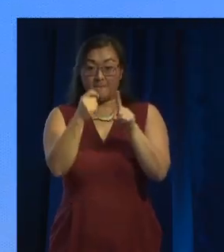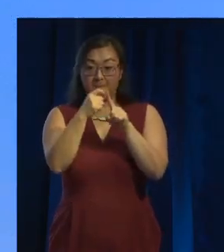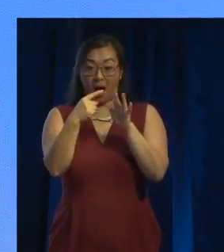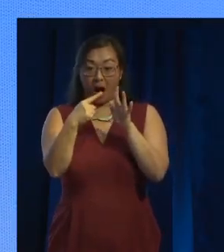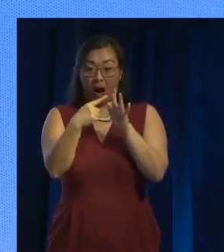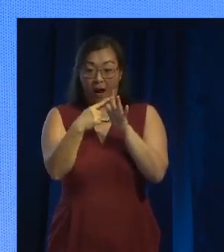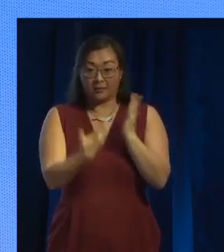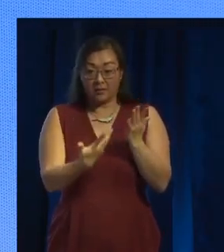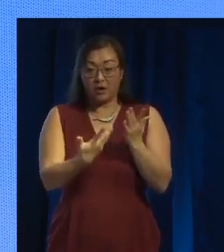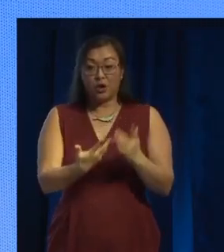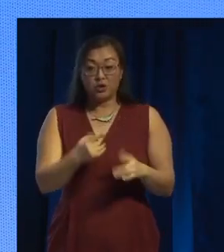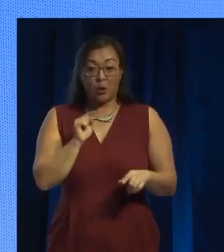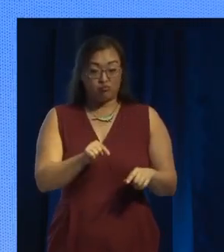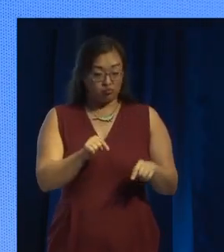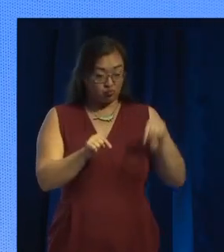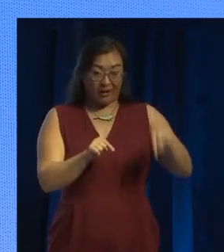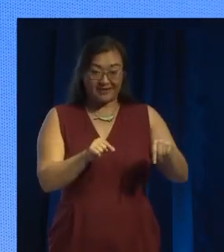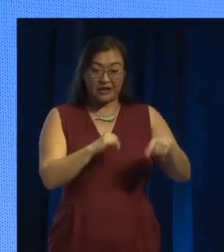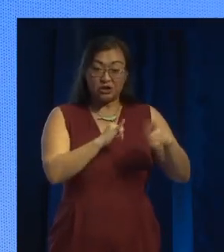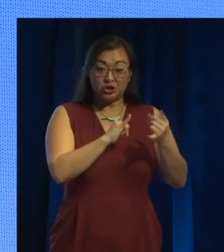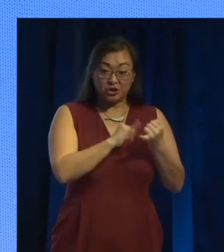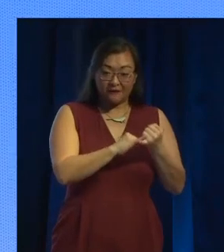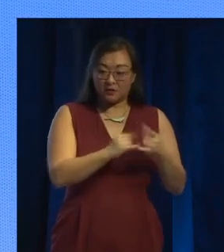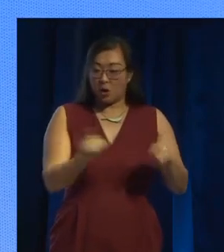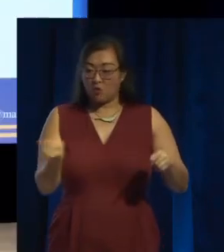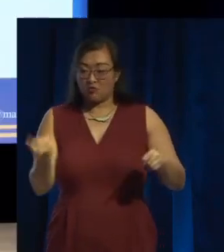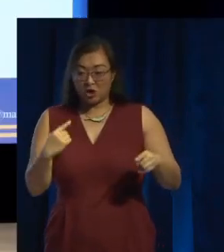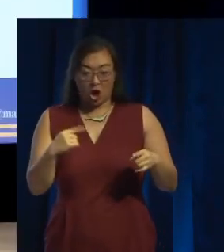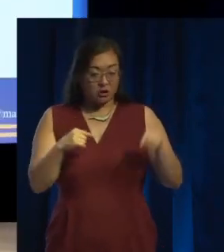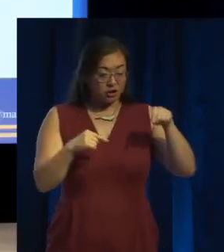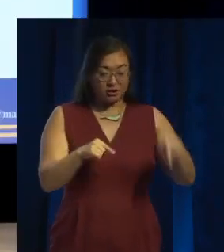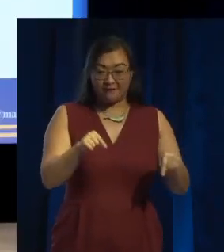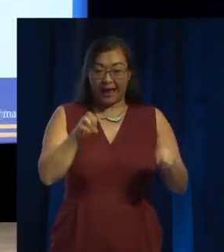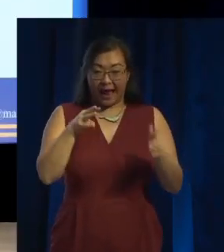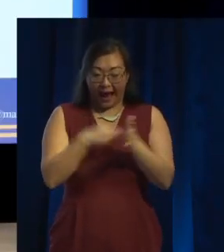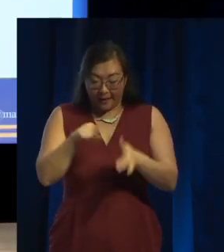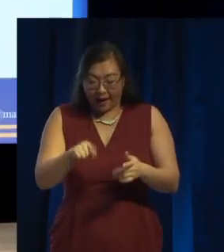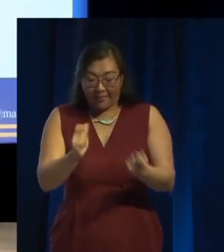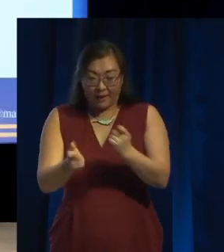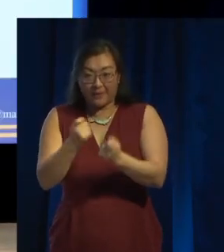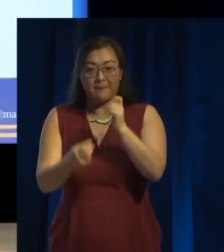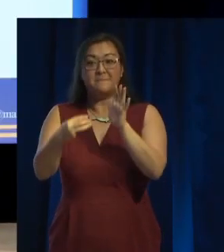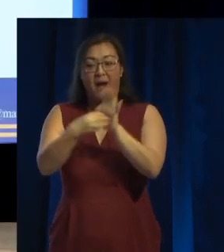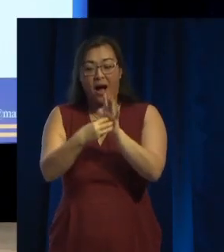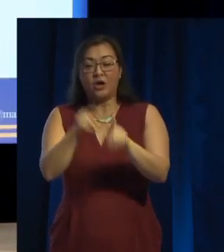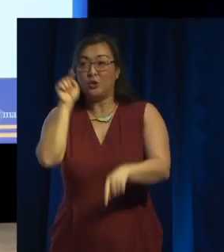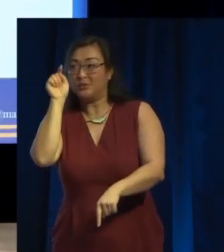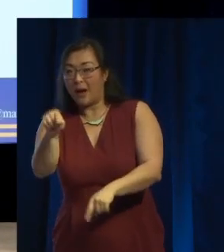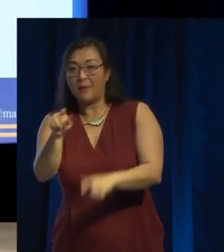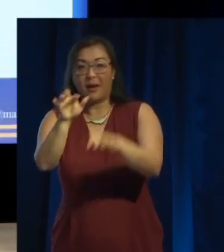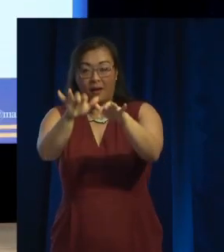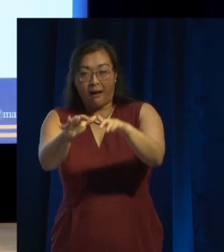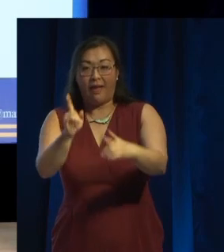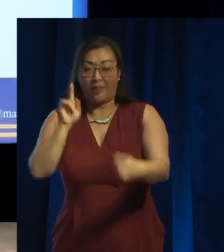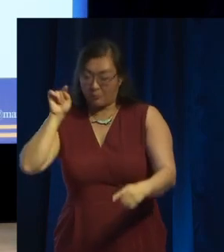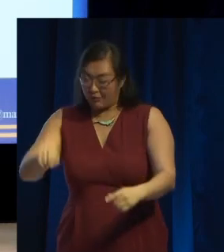shift, return, shift, M, you get the character pi, which you then type into here, and press return, and then you can